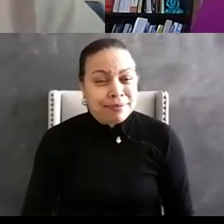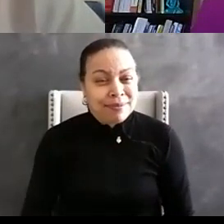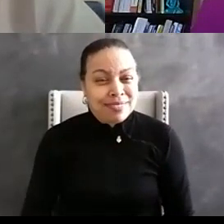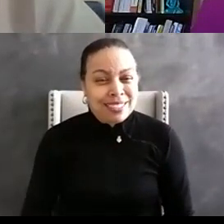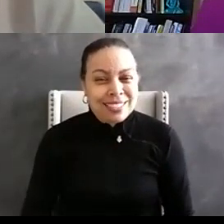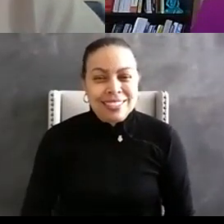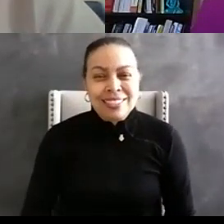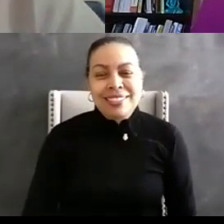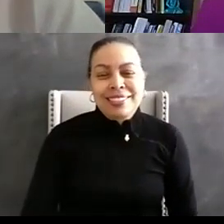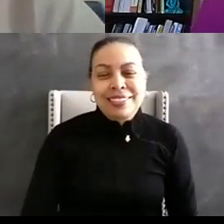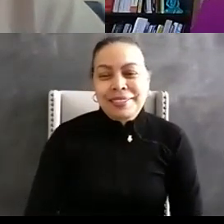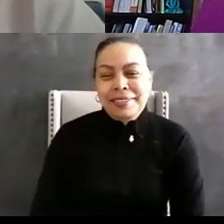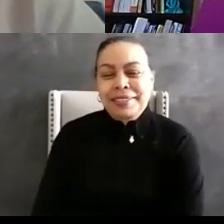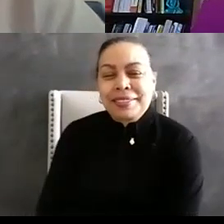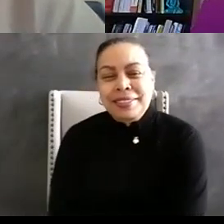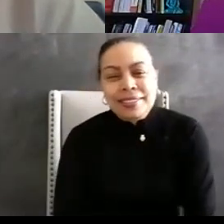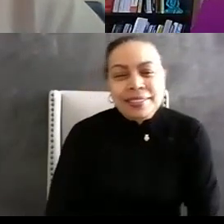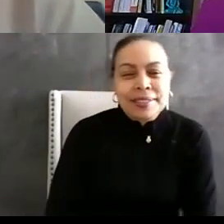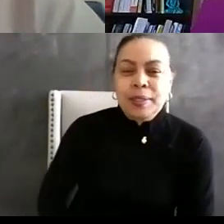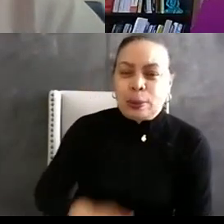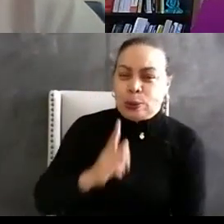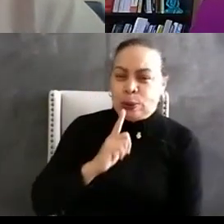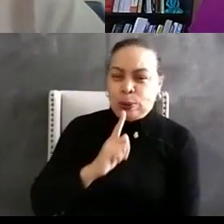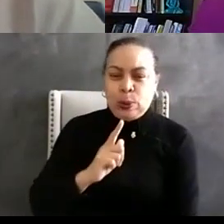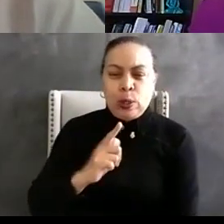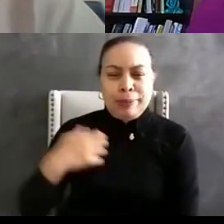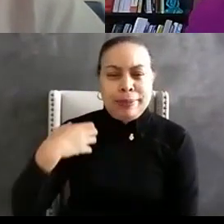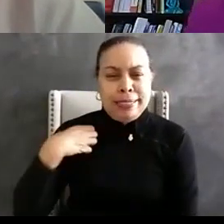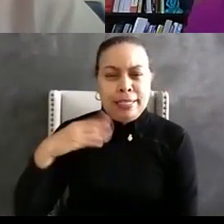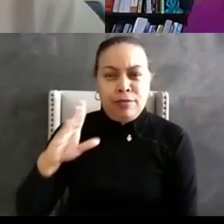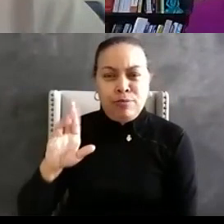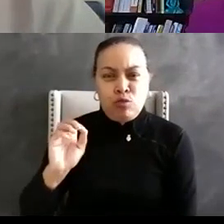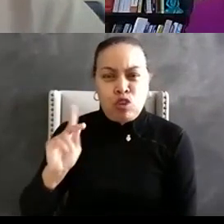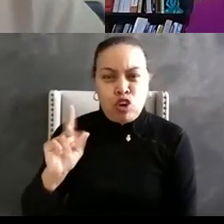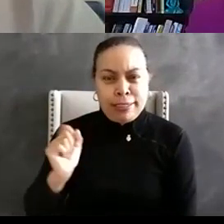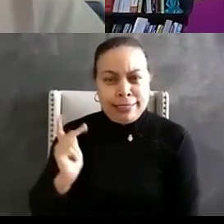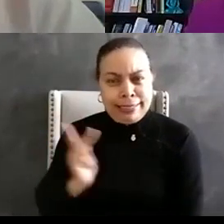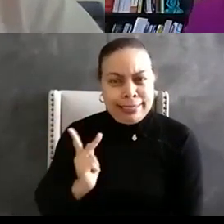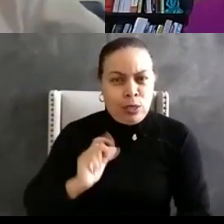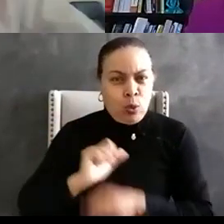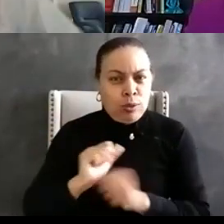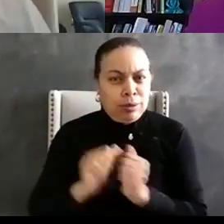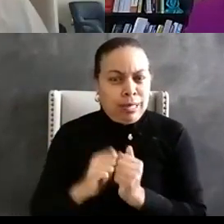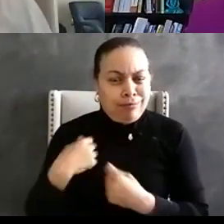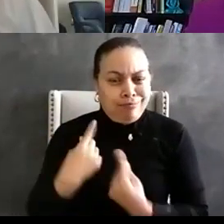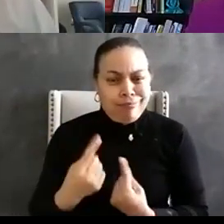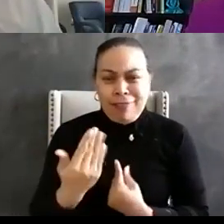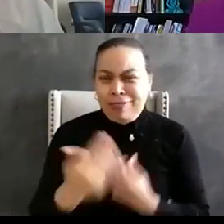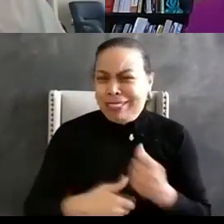um yeah Chief Brooks and I have been doing this for uh probably about 15 years together now